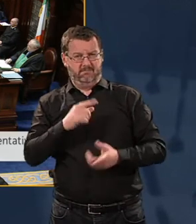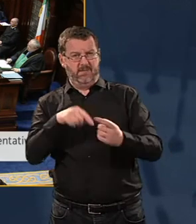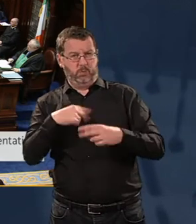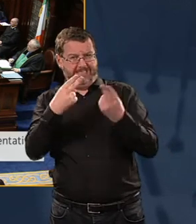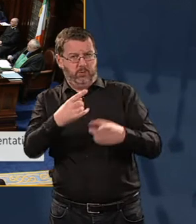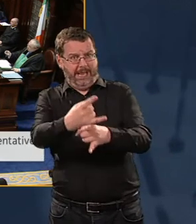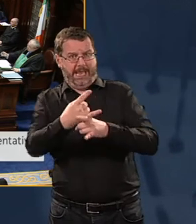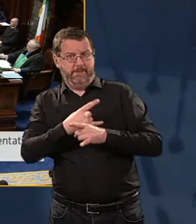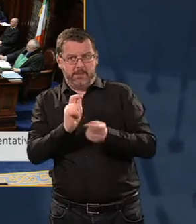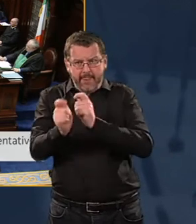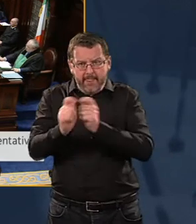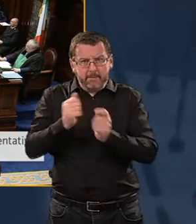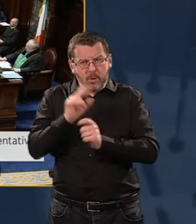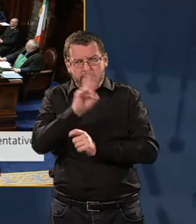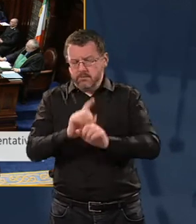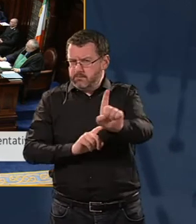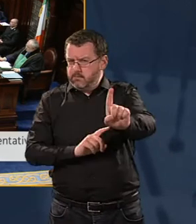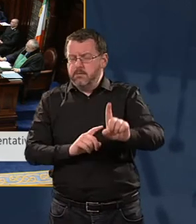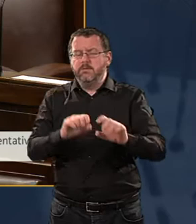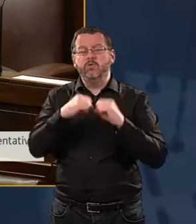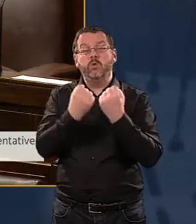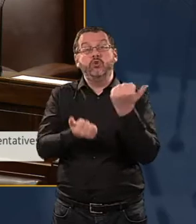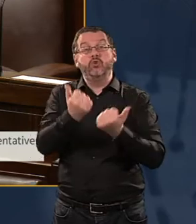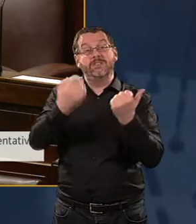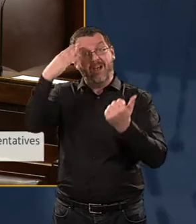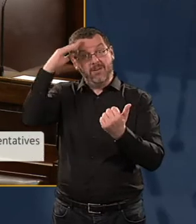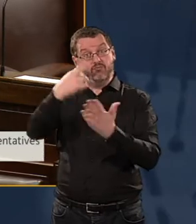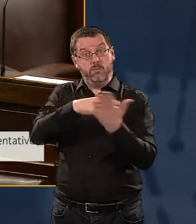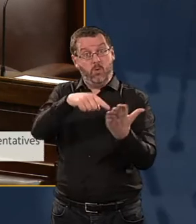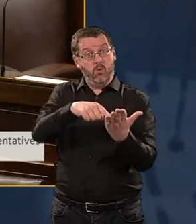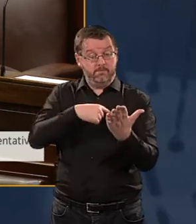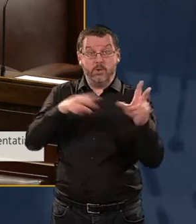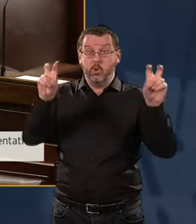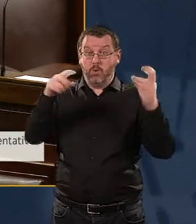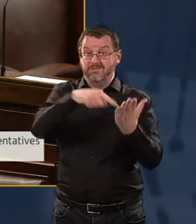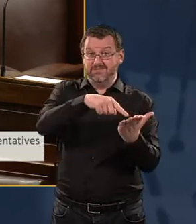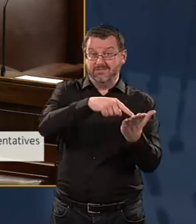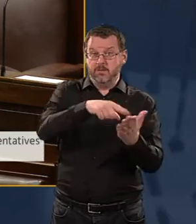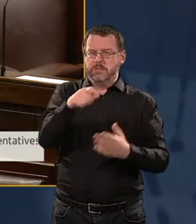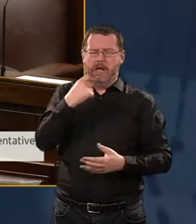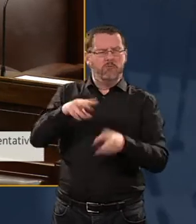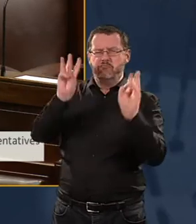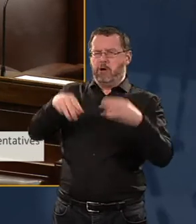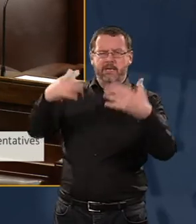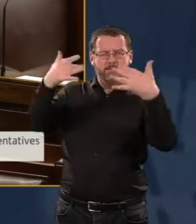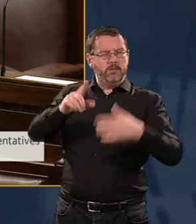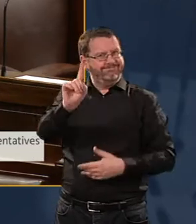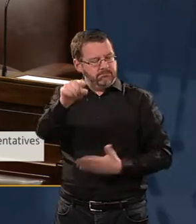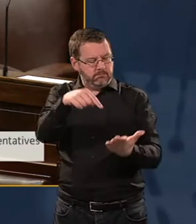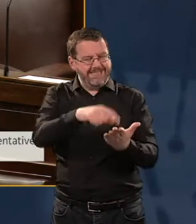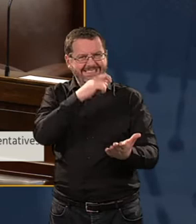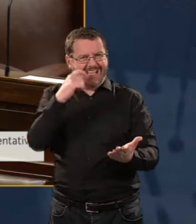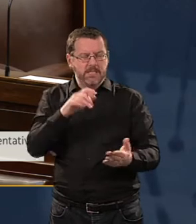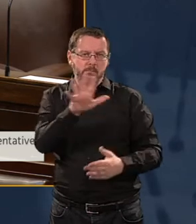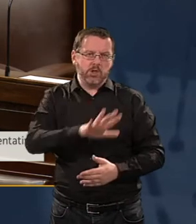the Social Justice Ireland report on the so-called incorrect facts. Approximately